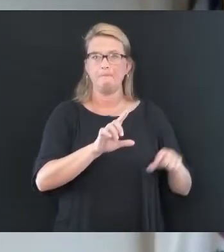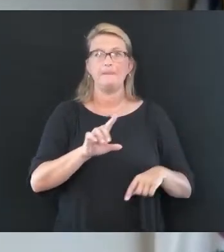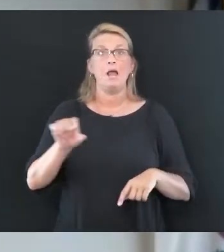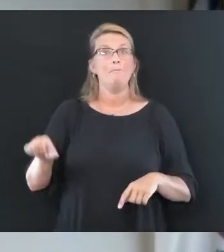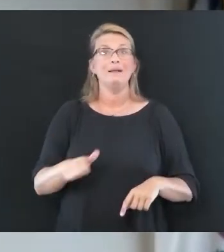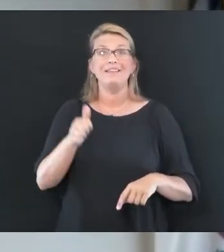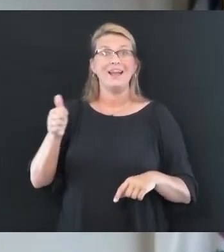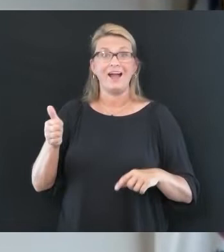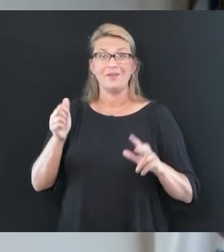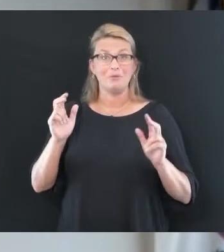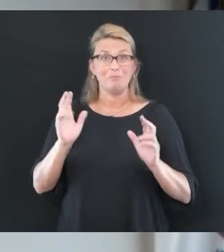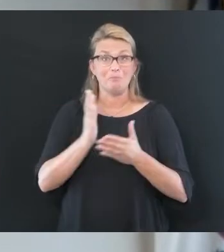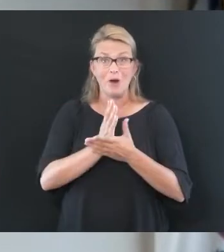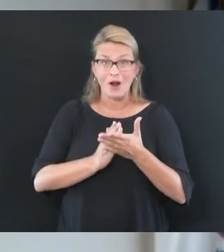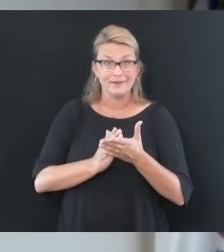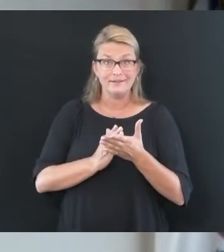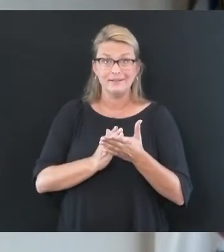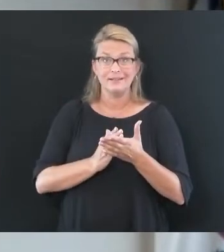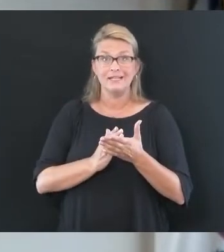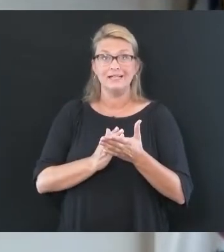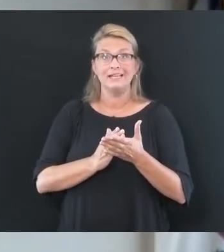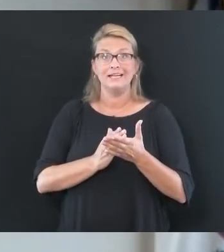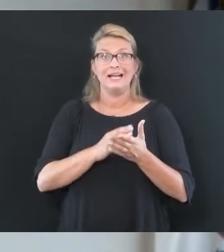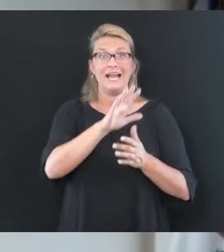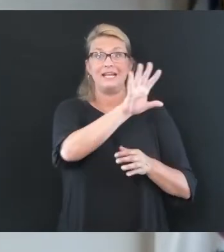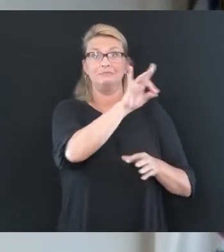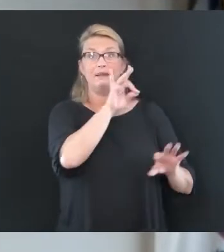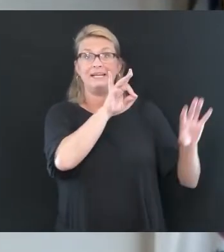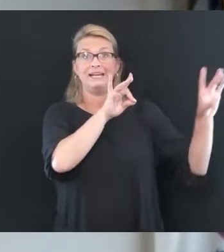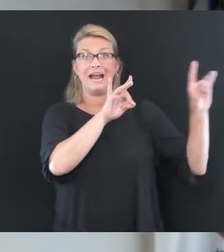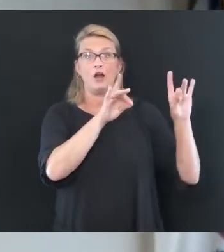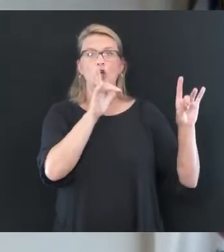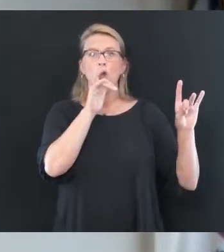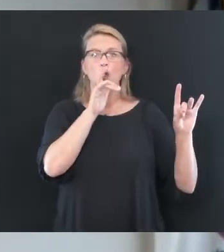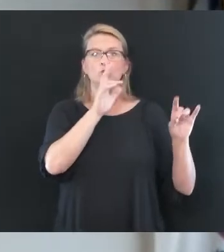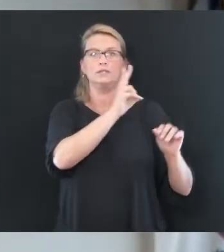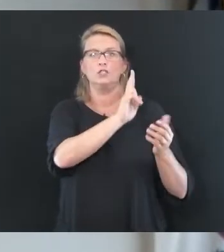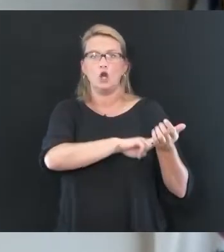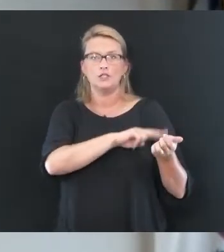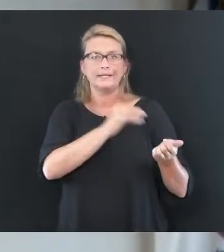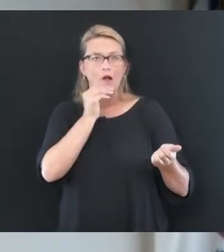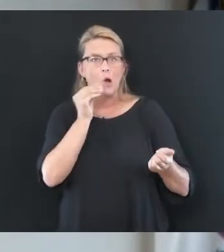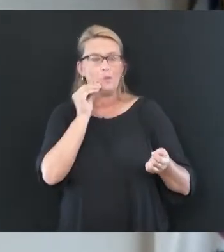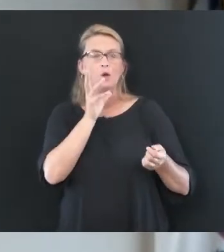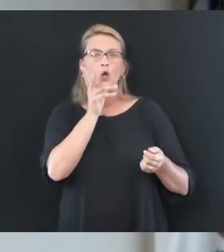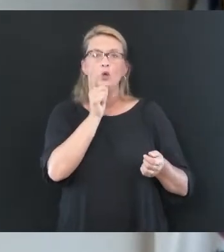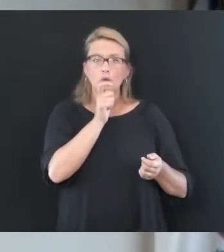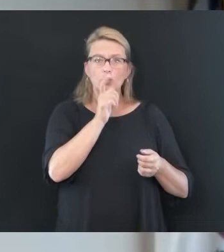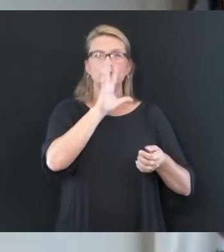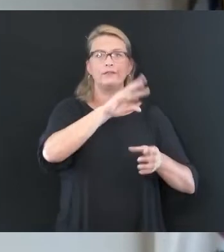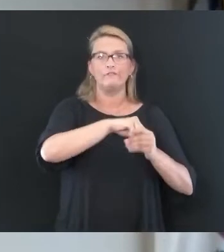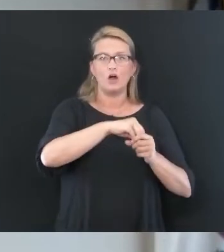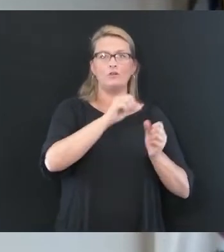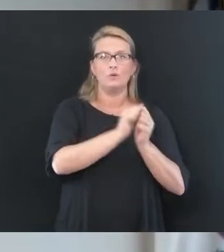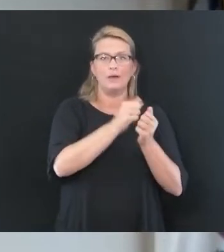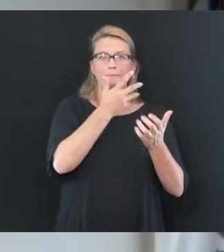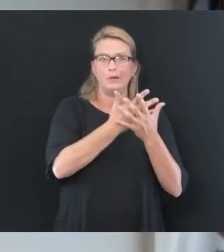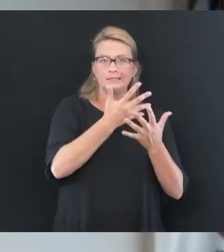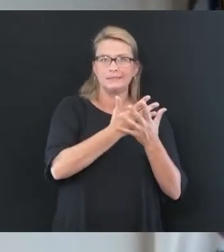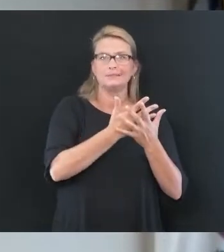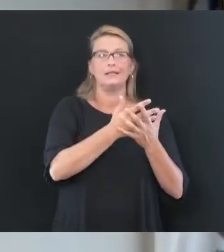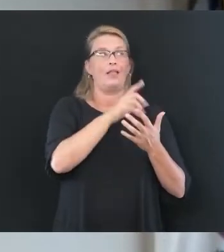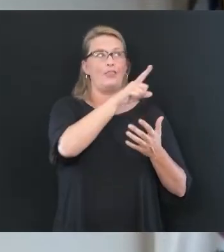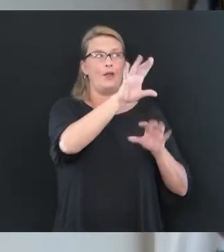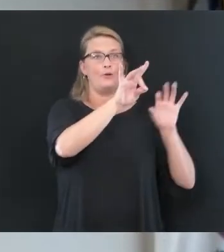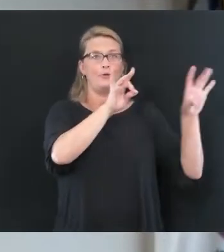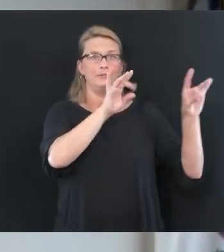critical part of that calculation is pulling out patients and inmates, patients from nursing homes and inmates from prisons. Those